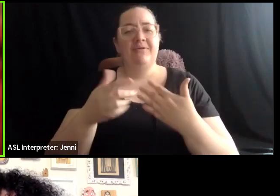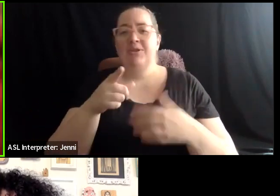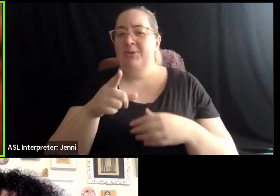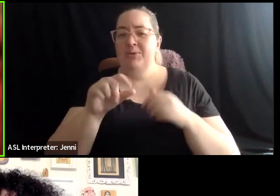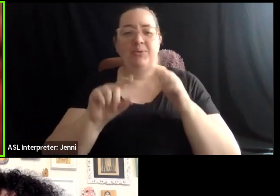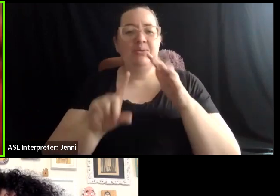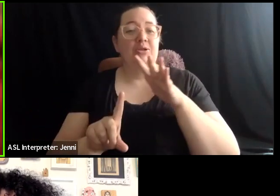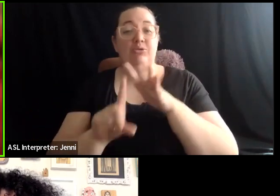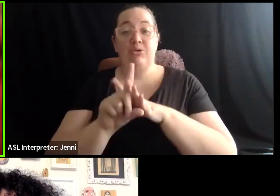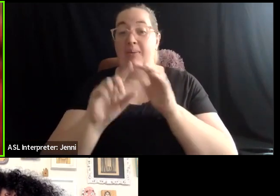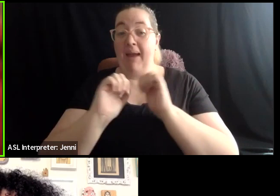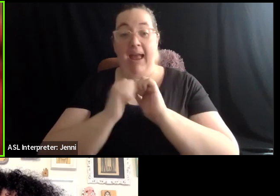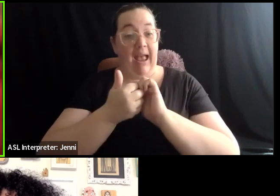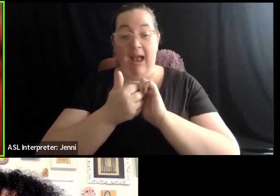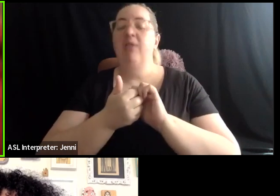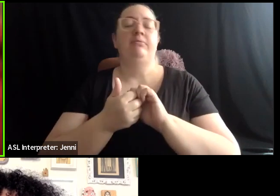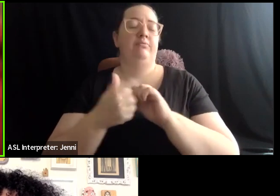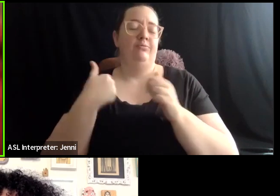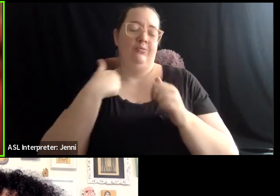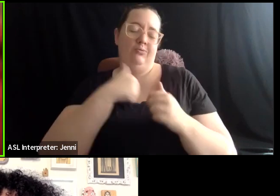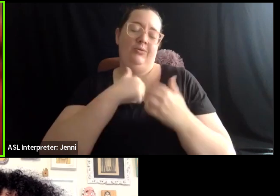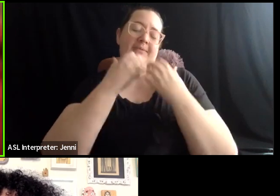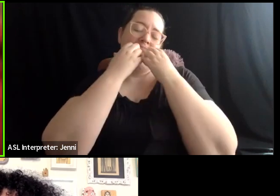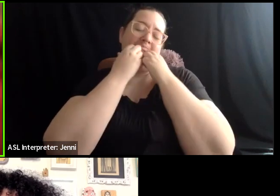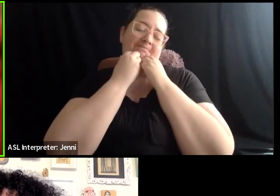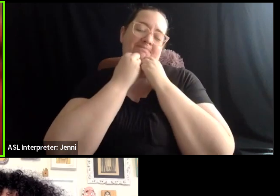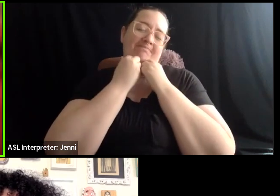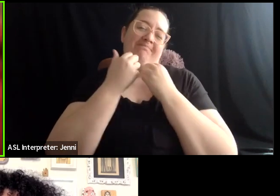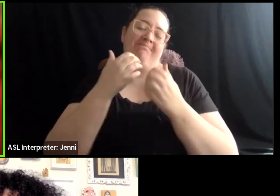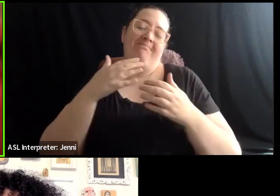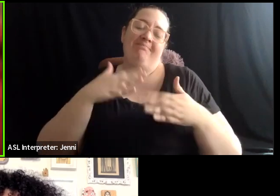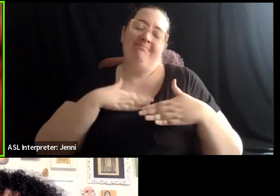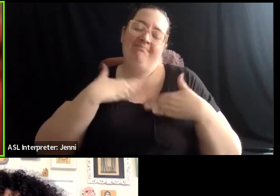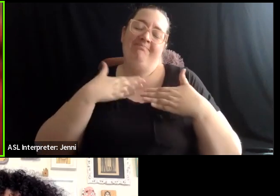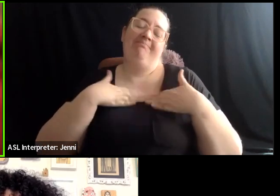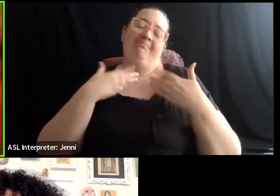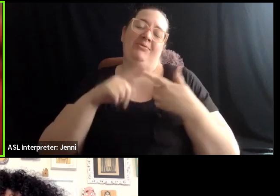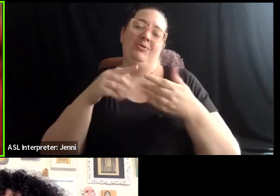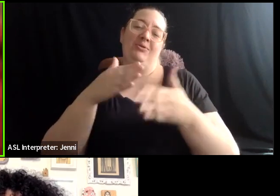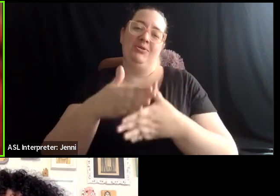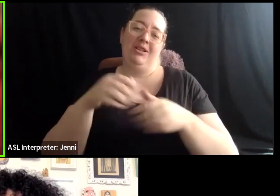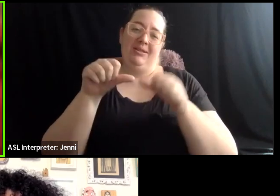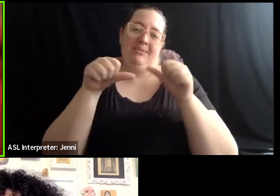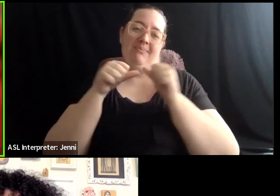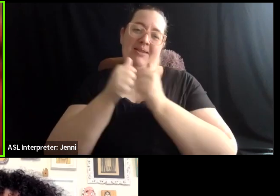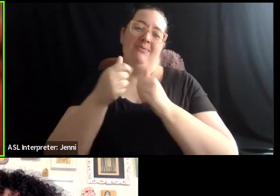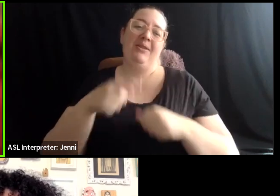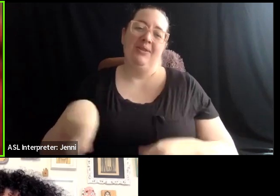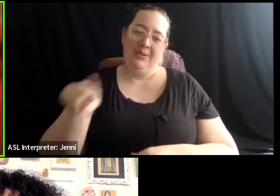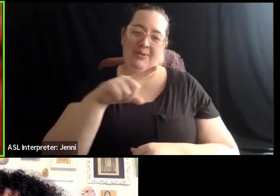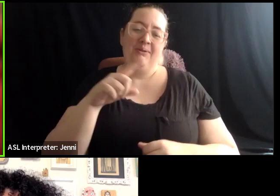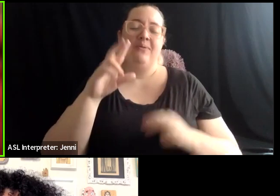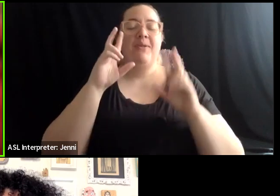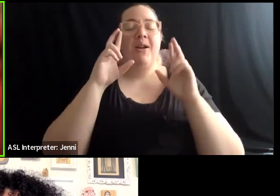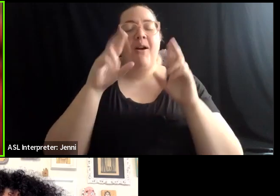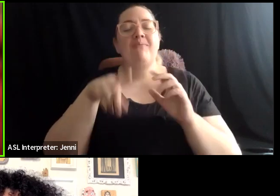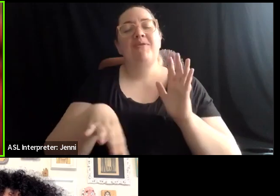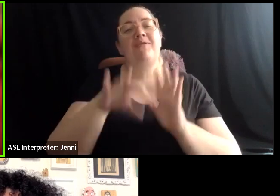you're here. So grateful to share this space with you. We hope you'll find what you need over these next few days together.